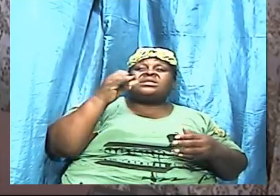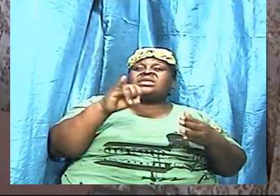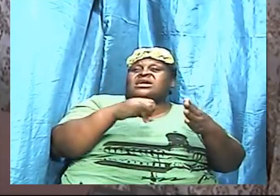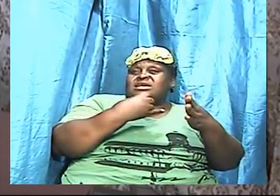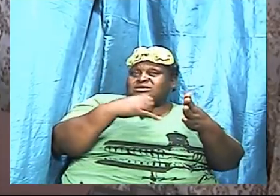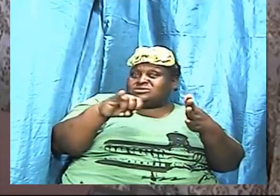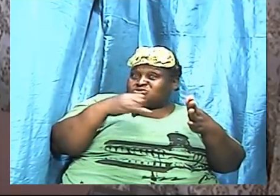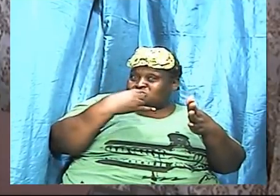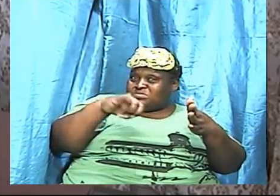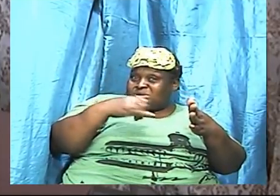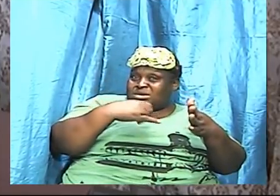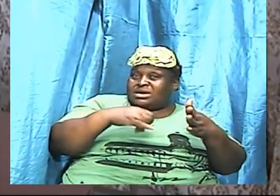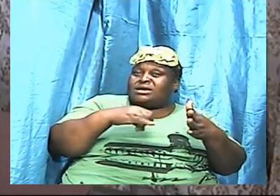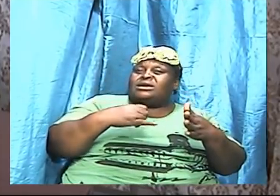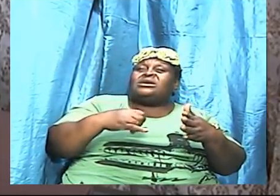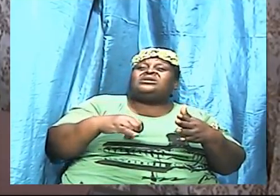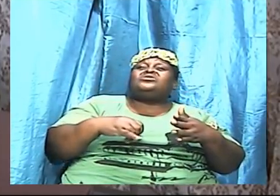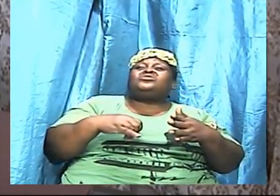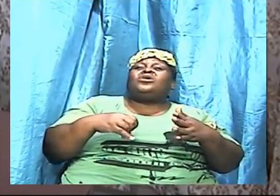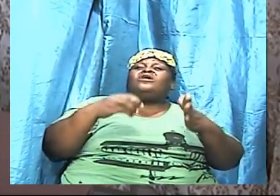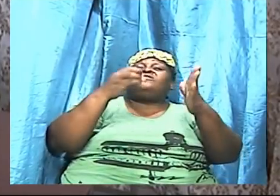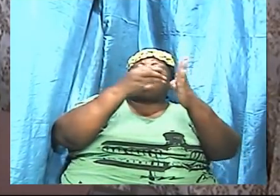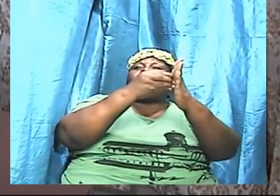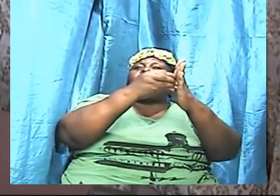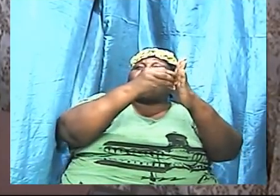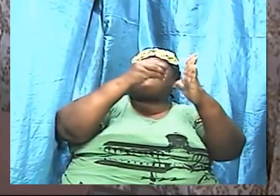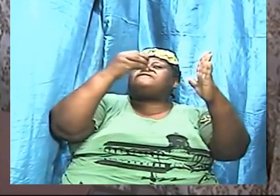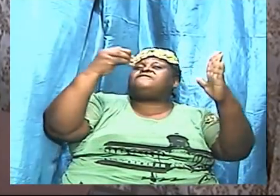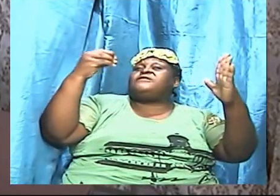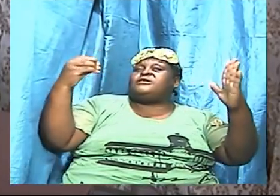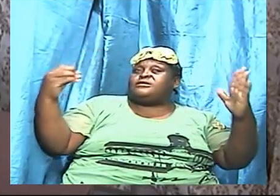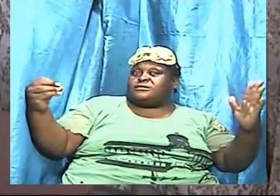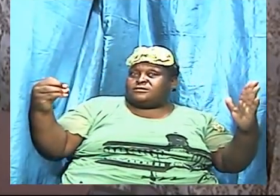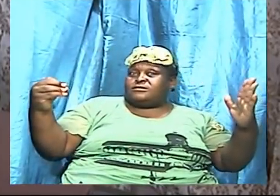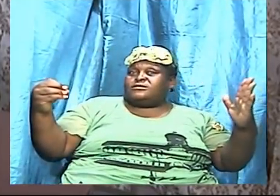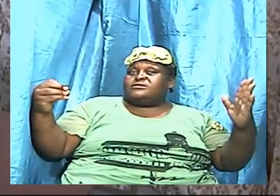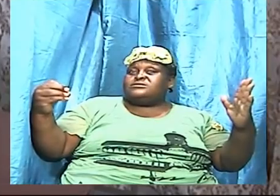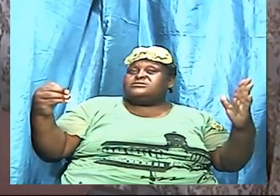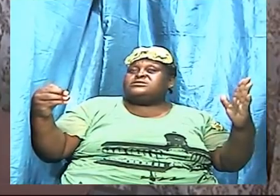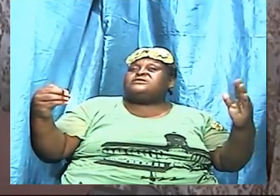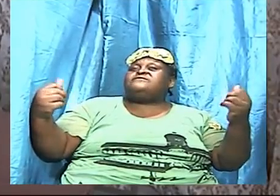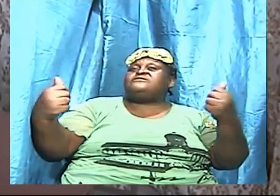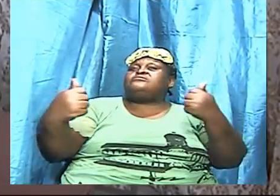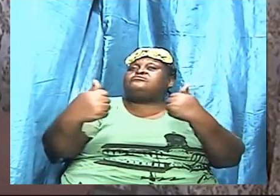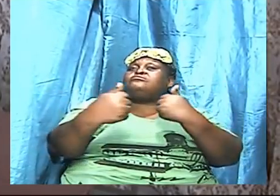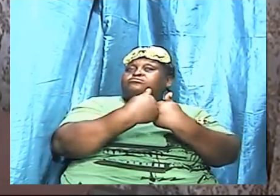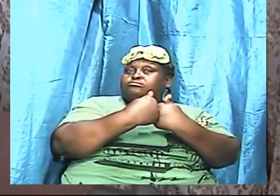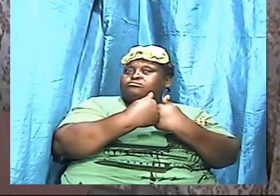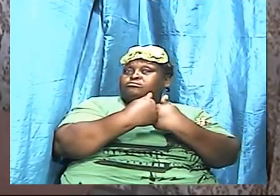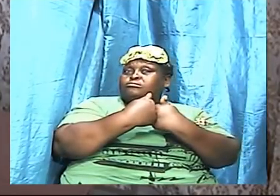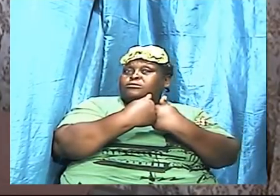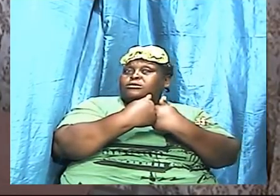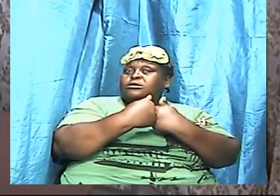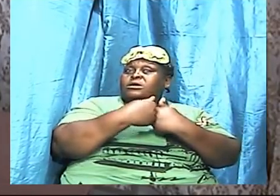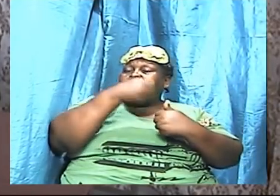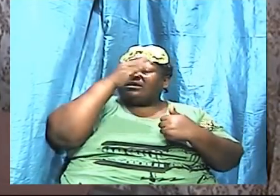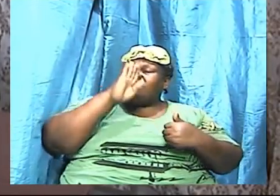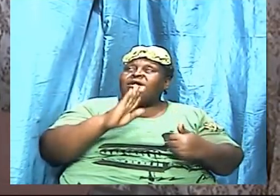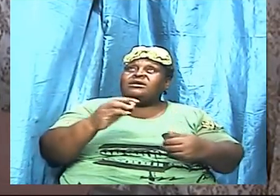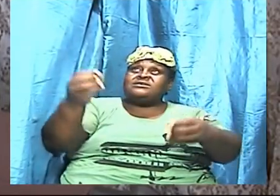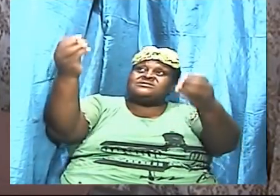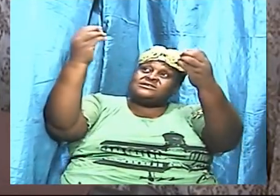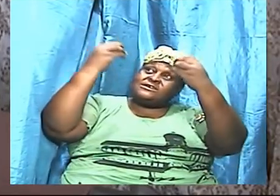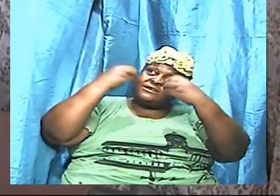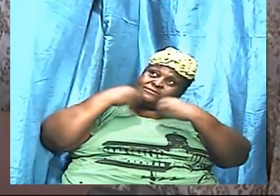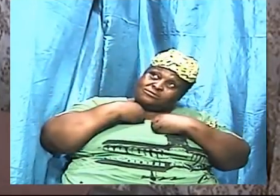tremendous offensive impact. And he has given that to us so that